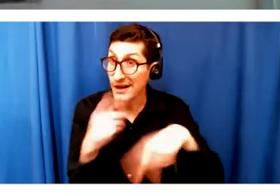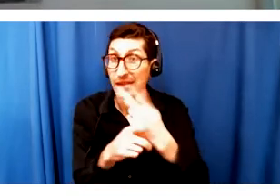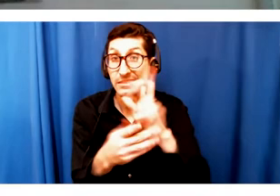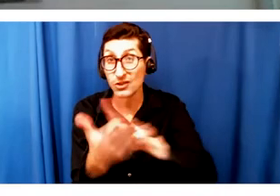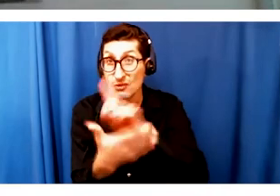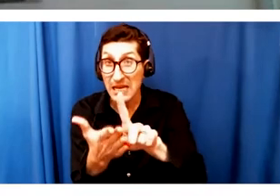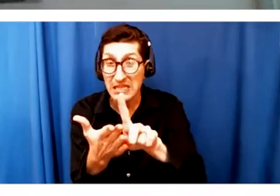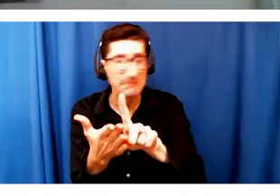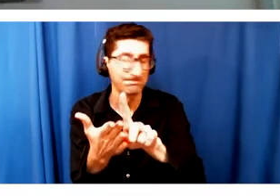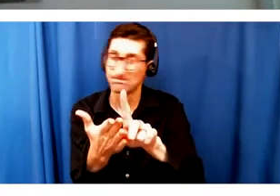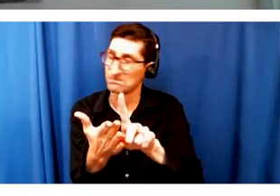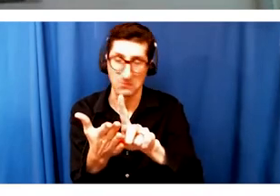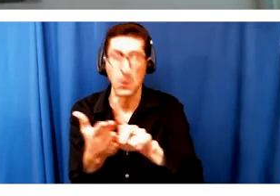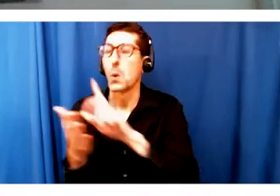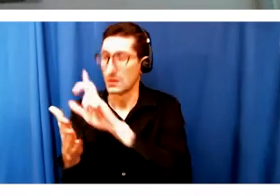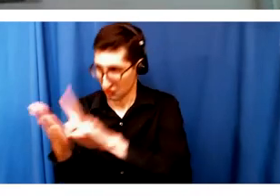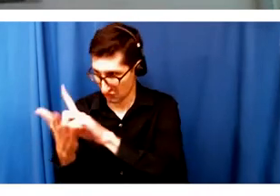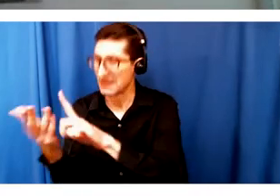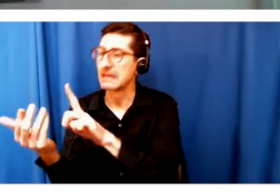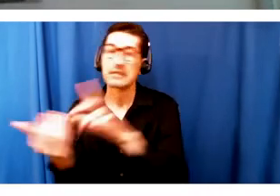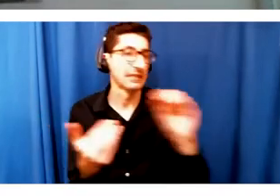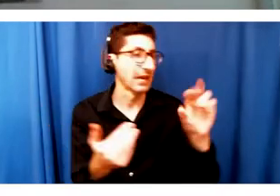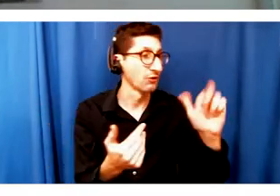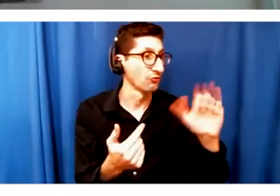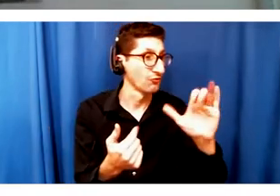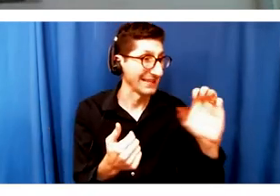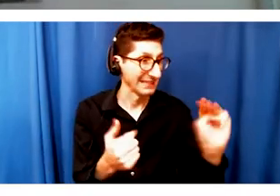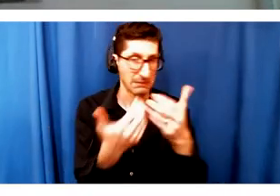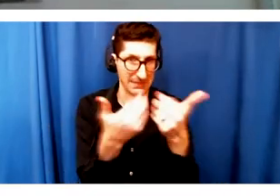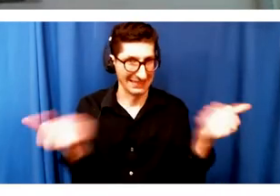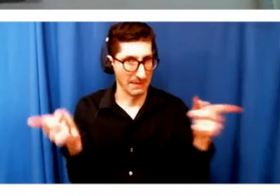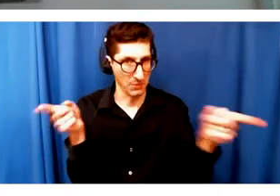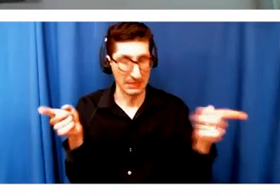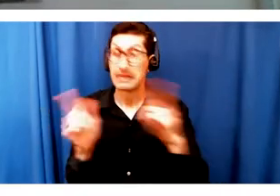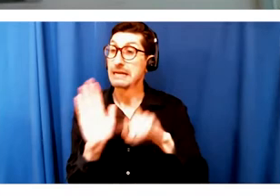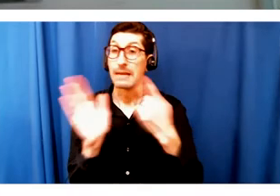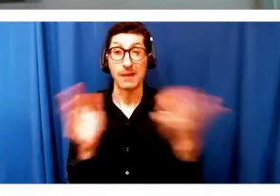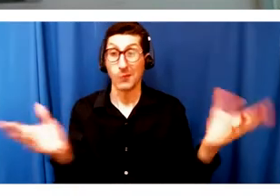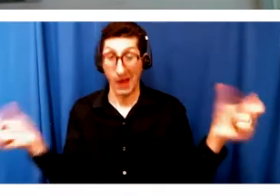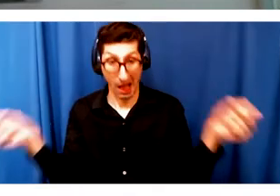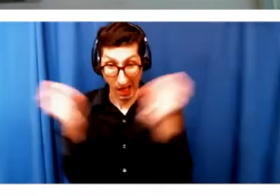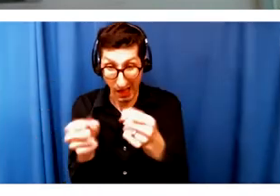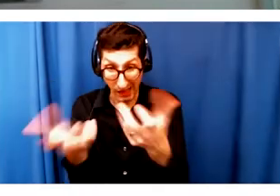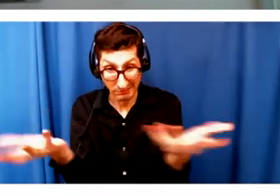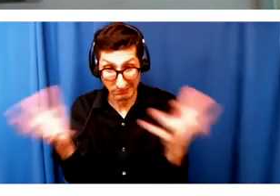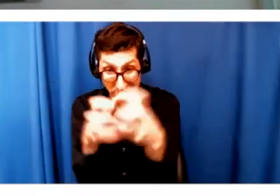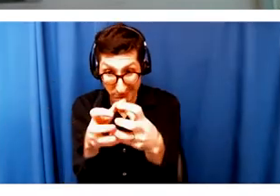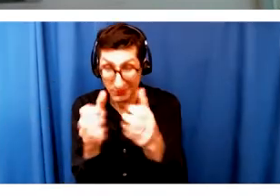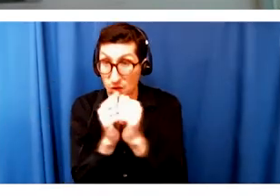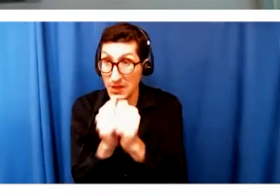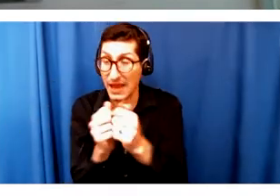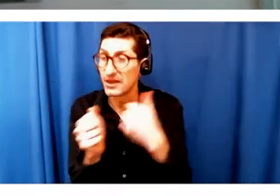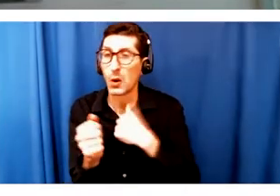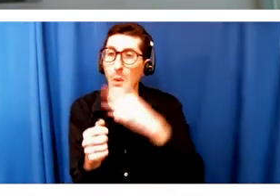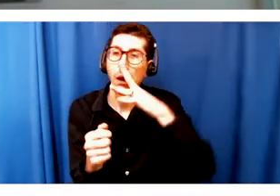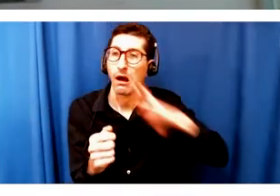plans out separately. Again, sometimes the intersectionality can distract people from focusing on race, and race never gets